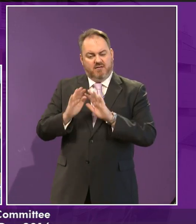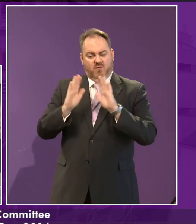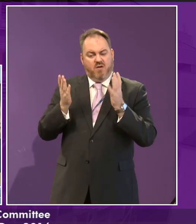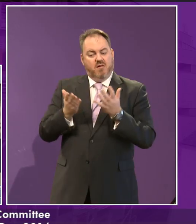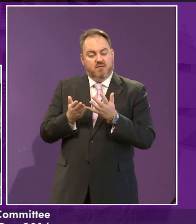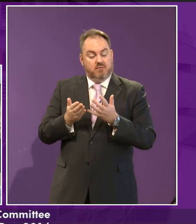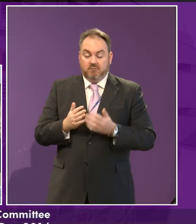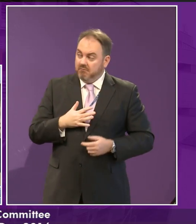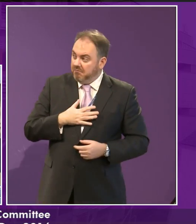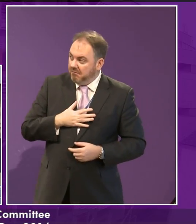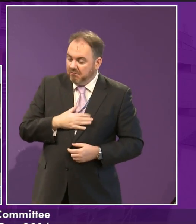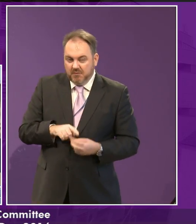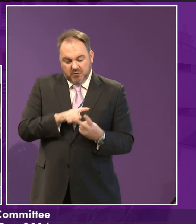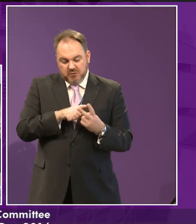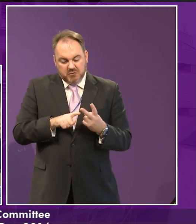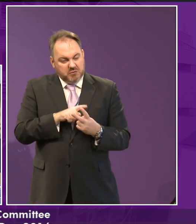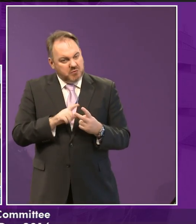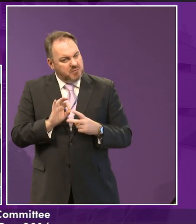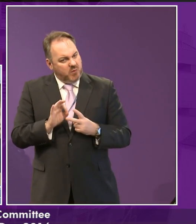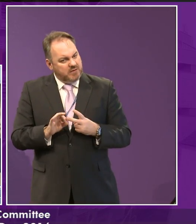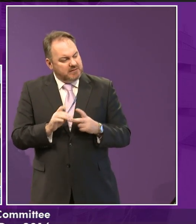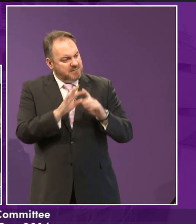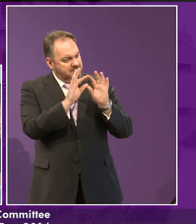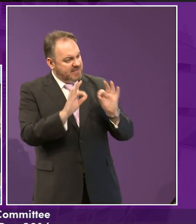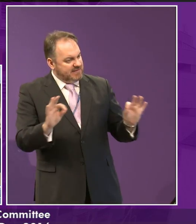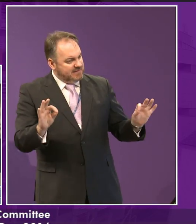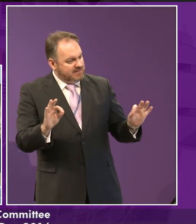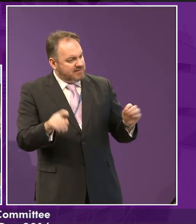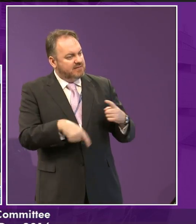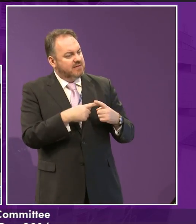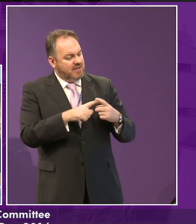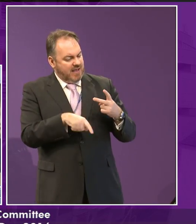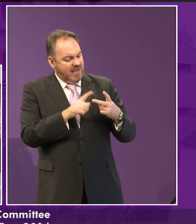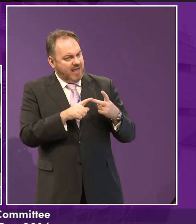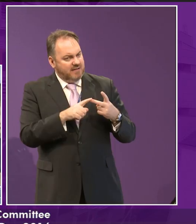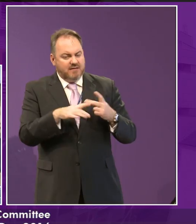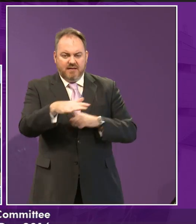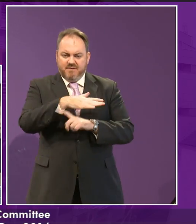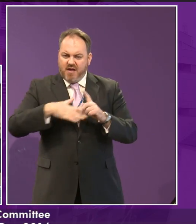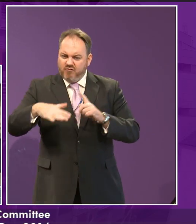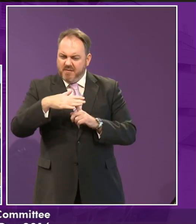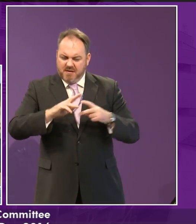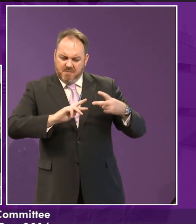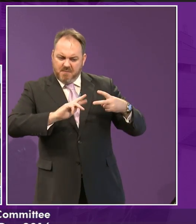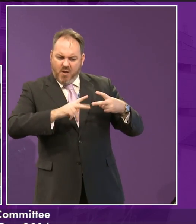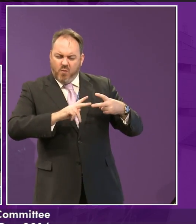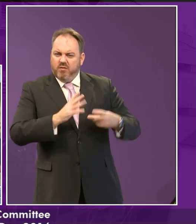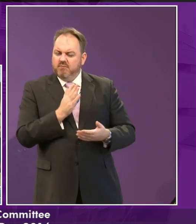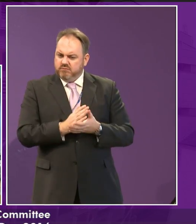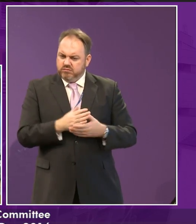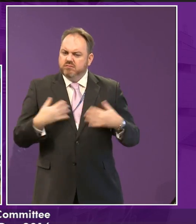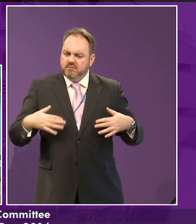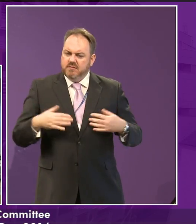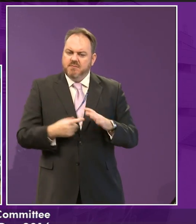One about peace for children around the world. And the other one about the environment that we live in and how important that is. Yeah? Yeah. Anybody else?